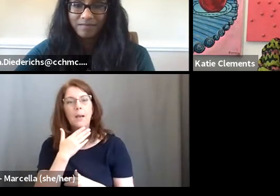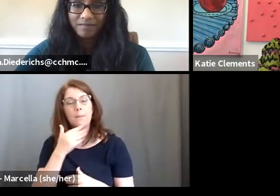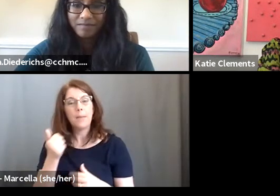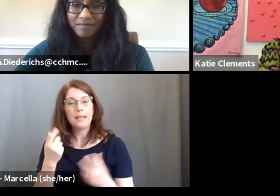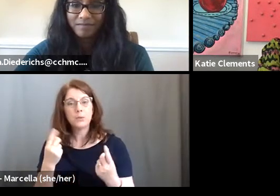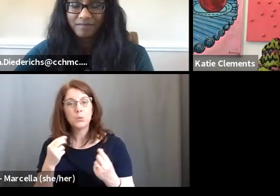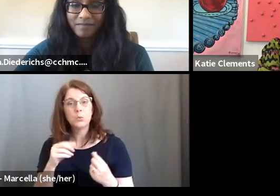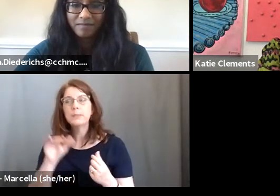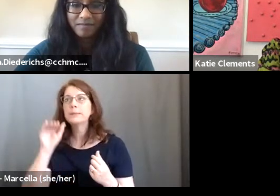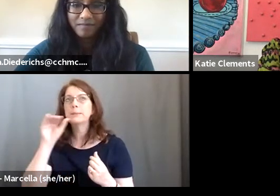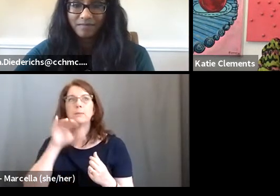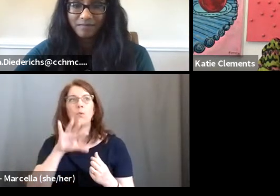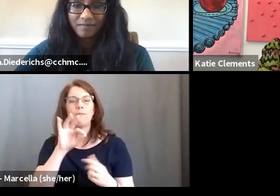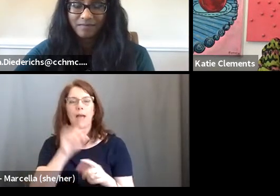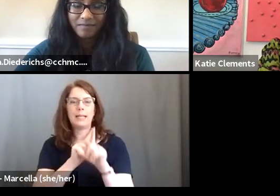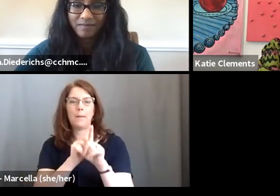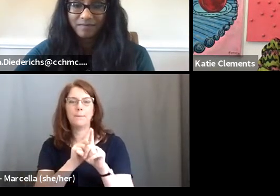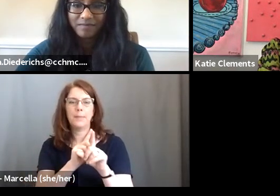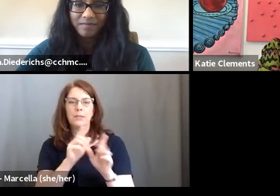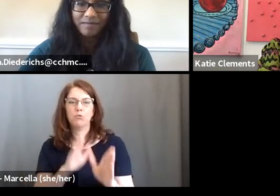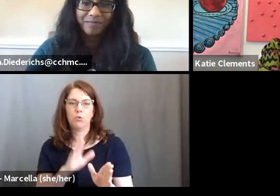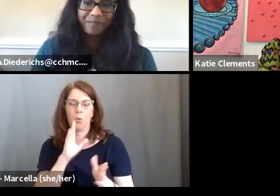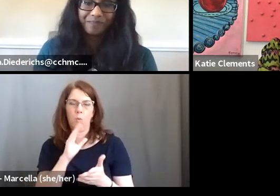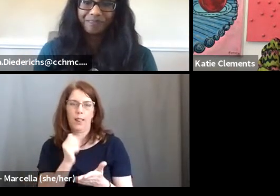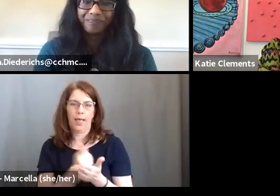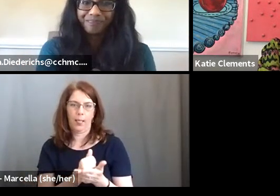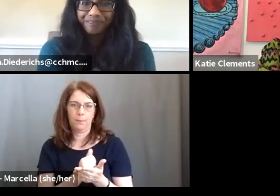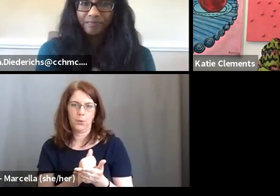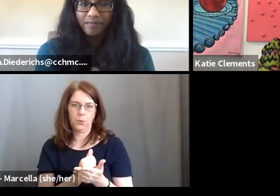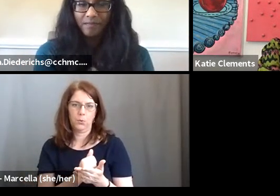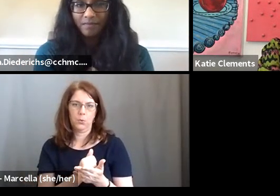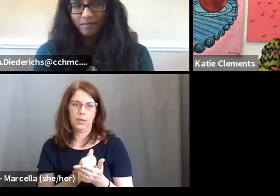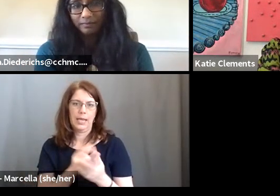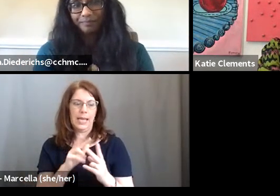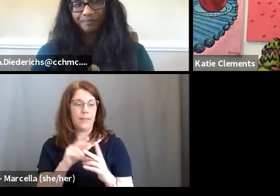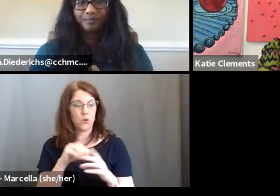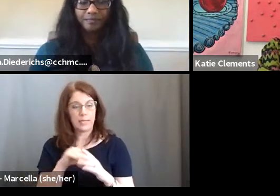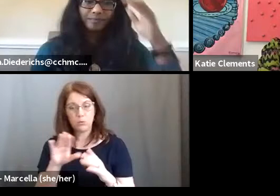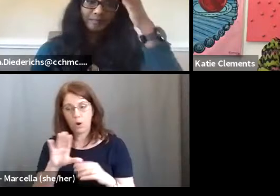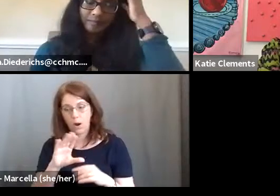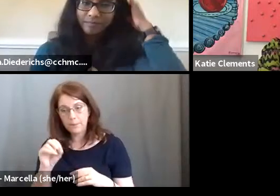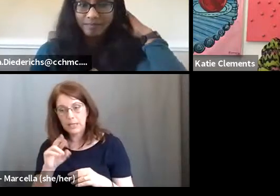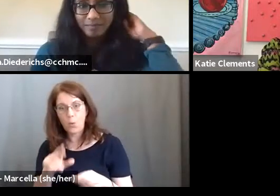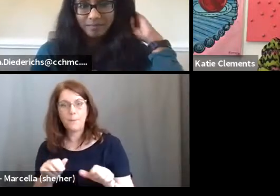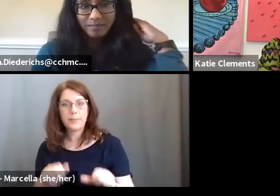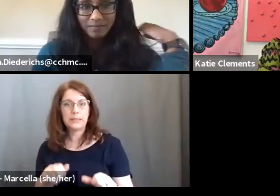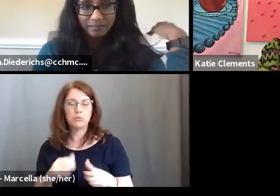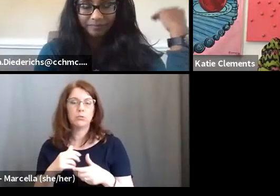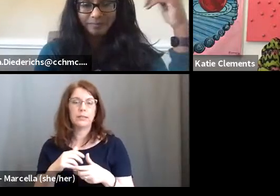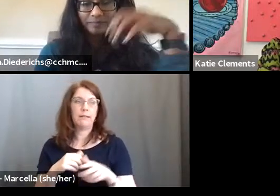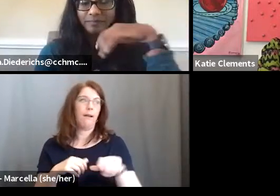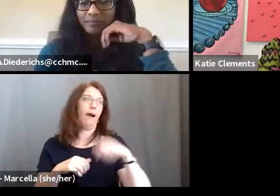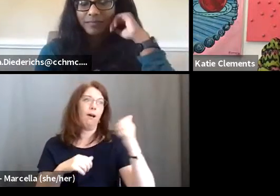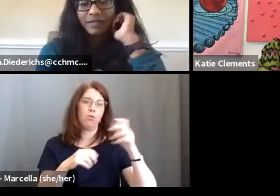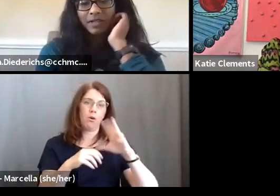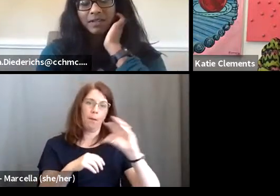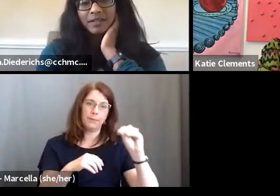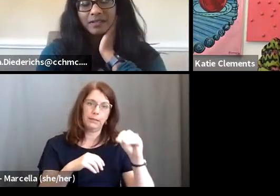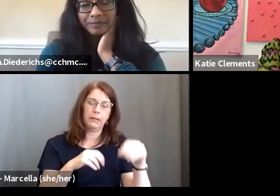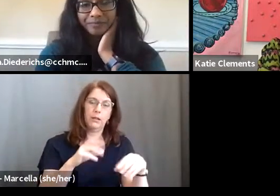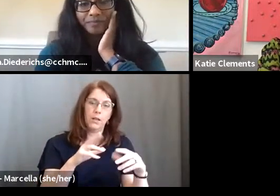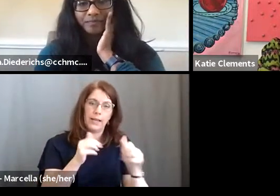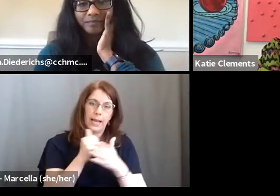find a mentor that can help you that someone that is either in the company or potentially outside of the company that can help guide